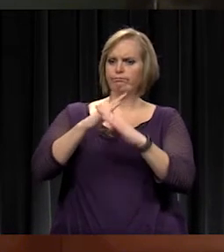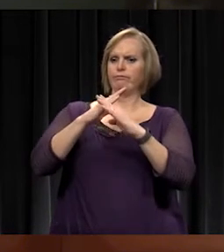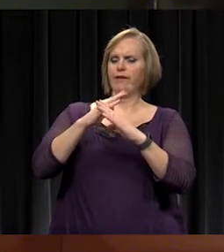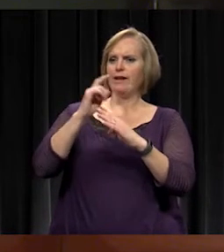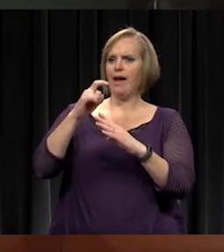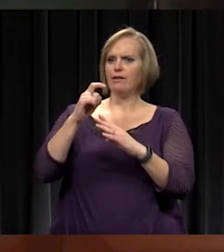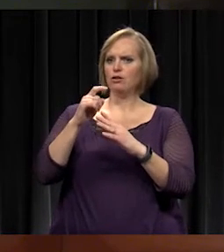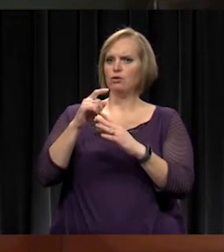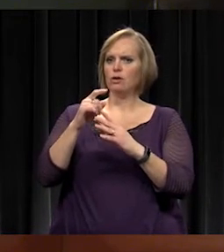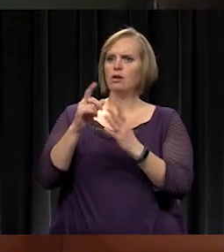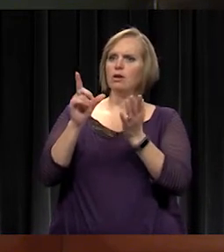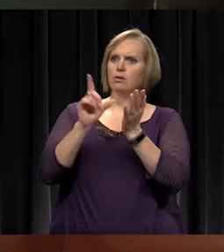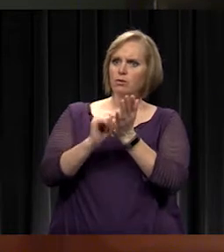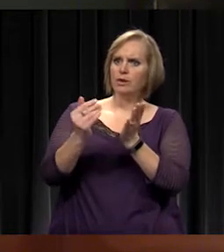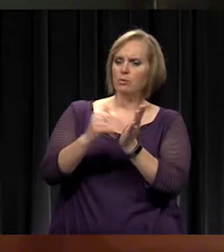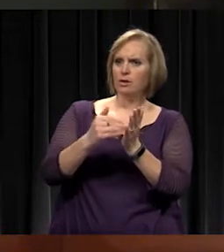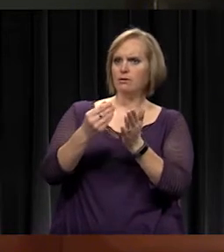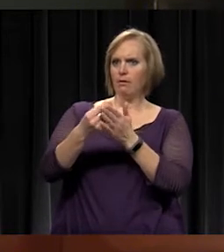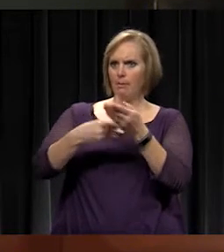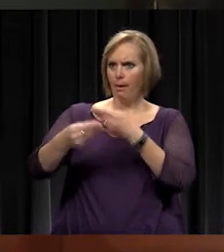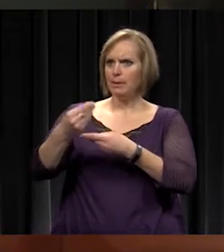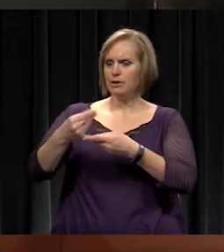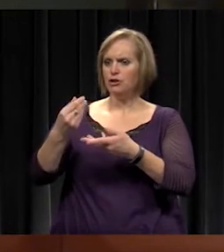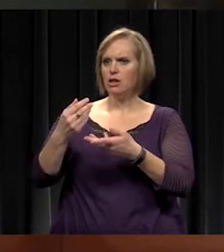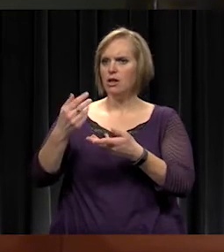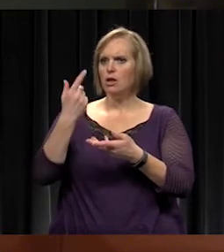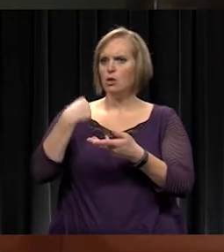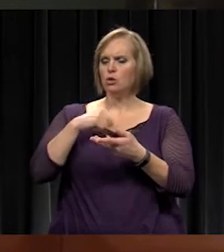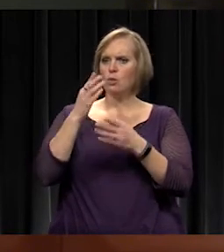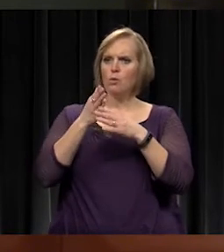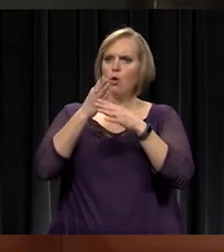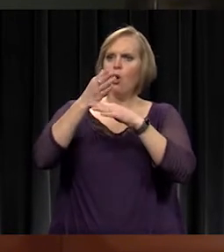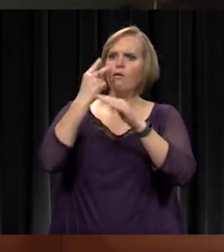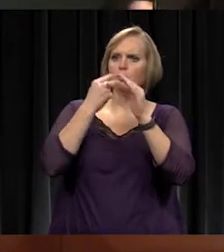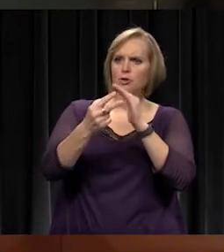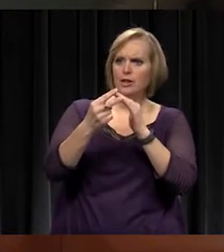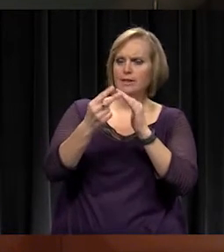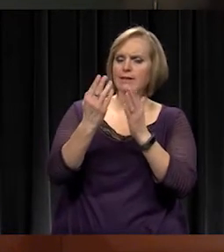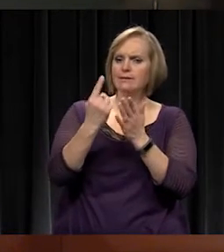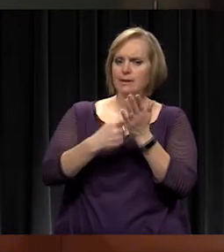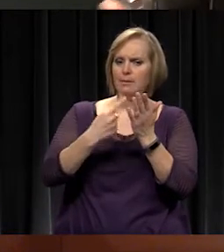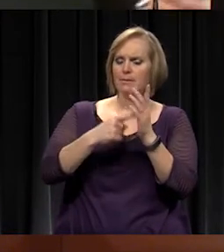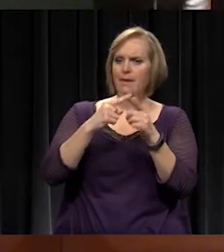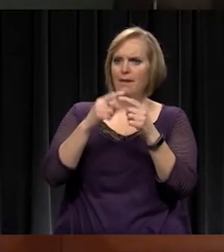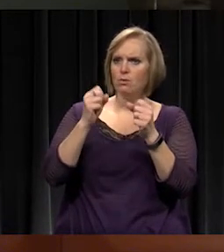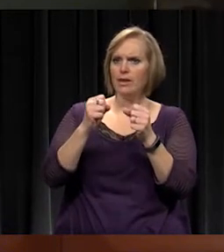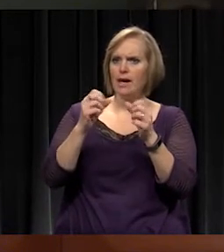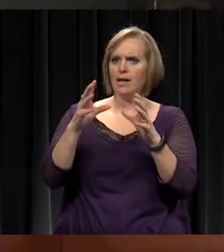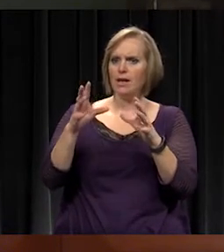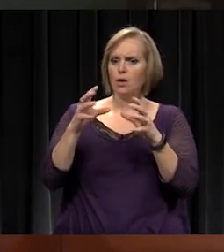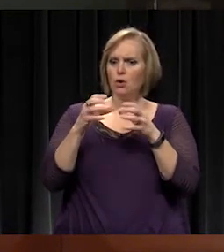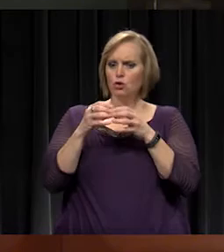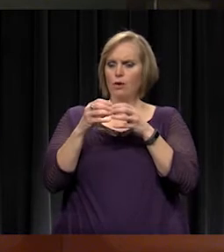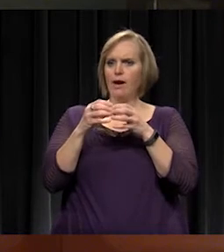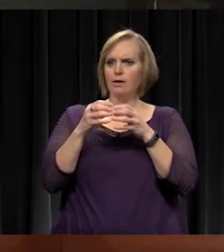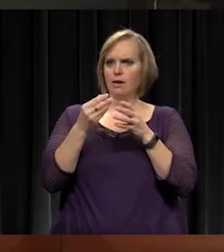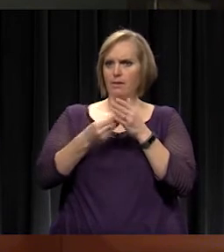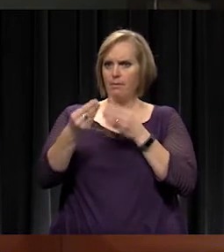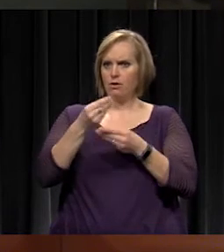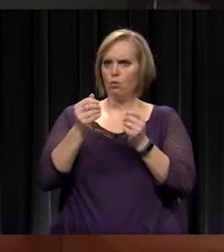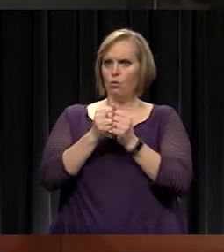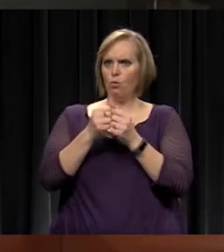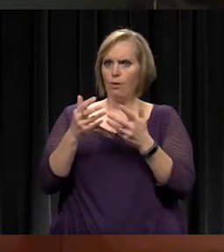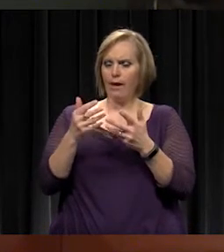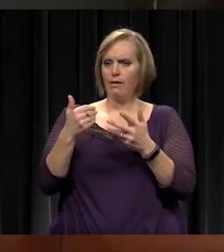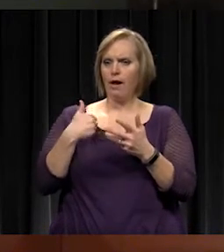budget should we, we were over projecting some time and then we could always contract the budget back without having to have the extra